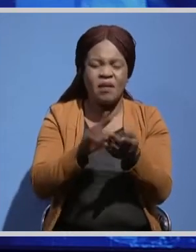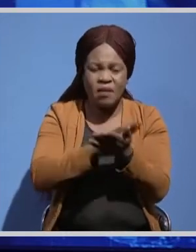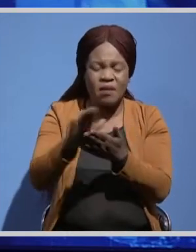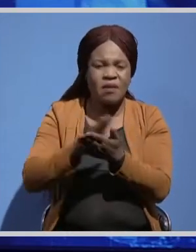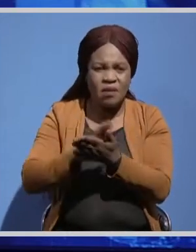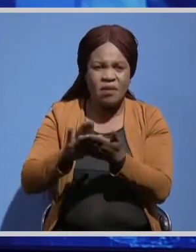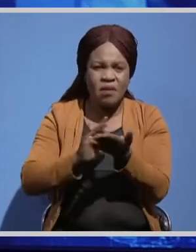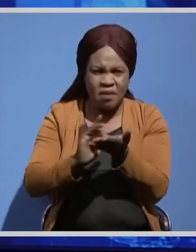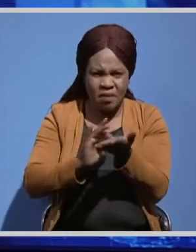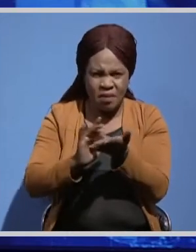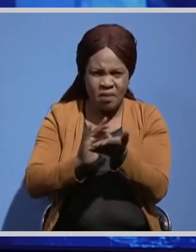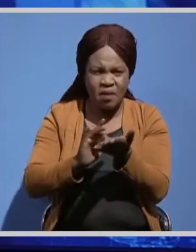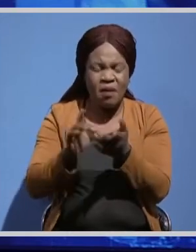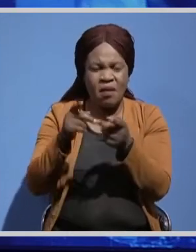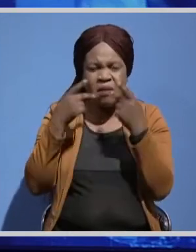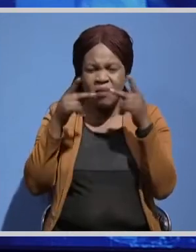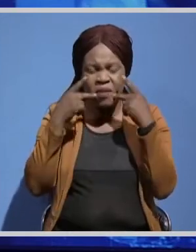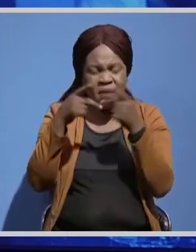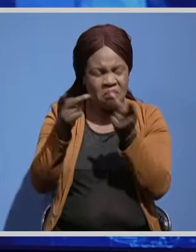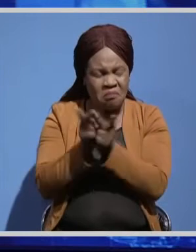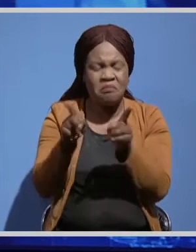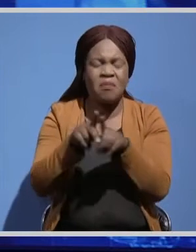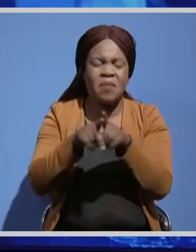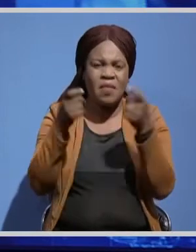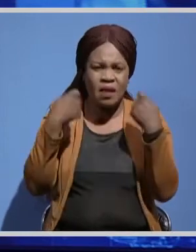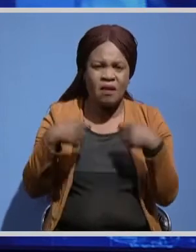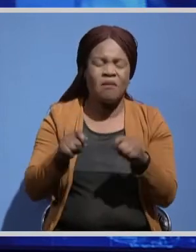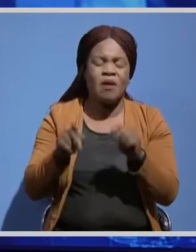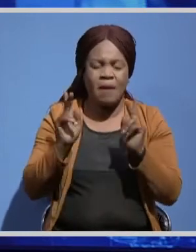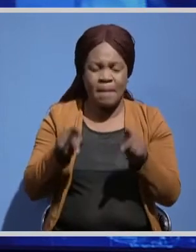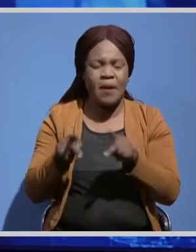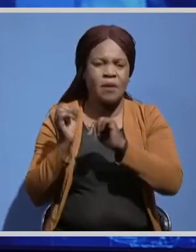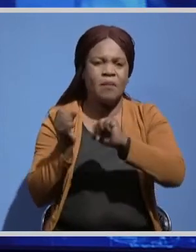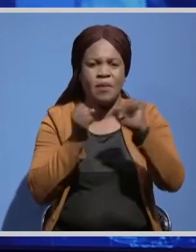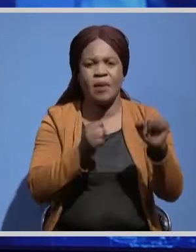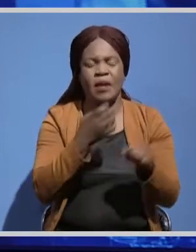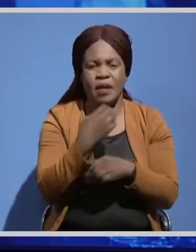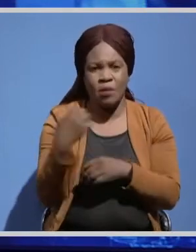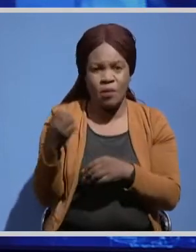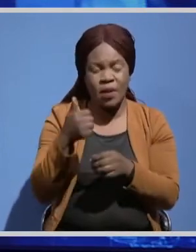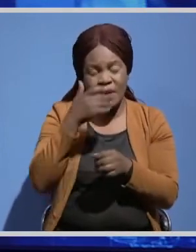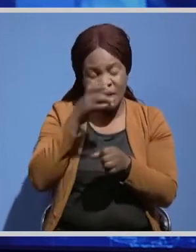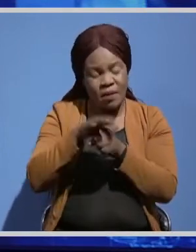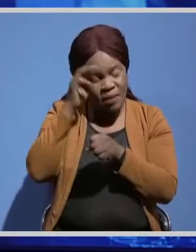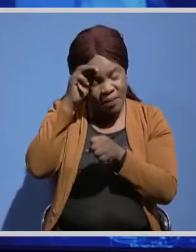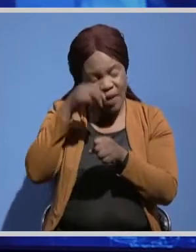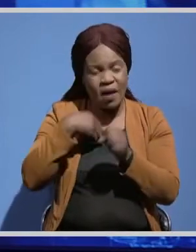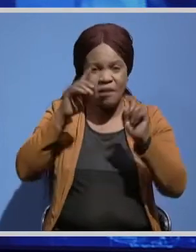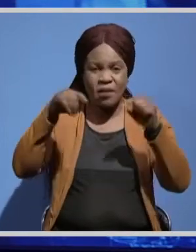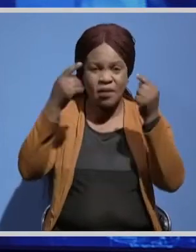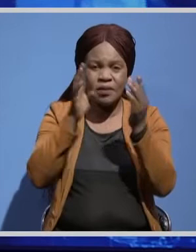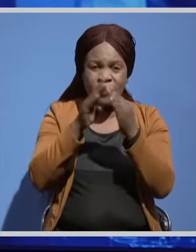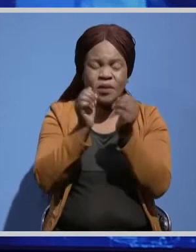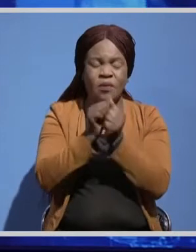places and donations of personal protective equipment. Dr. Chanda also revealed that the ministry held a successful meeting with the